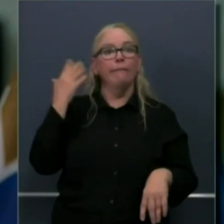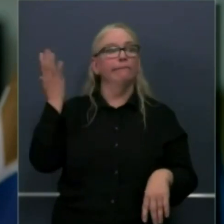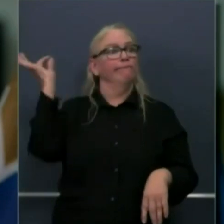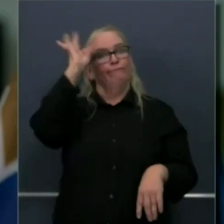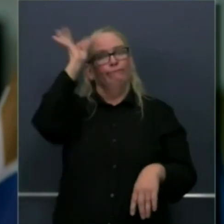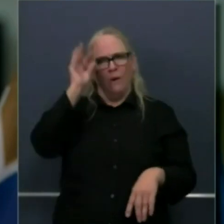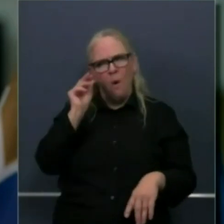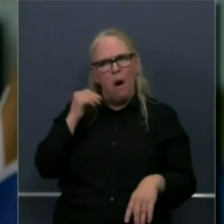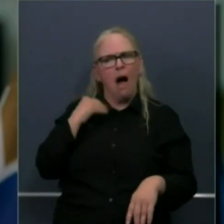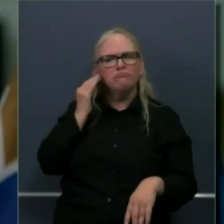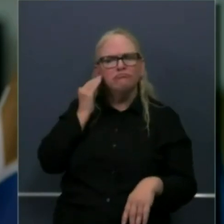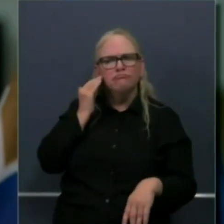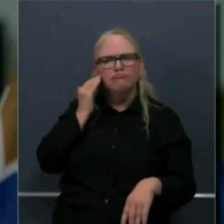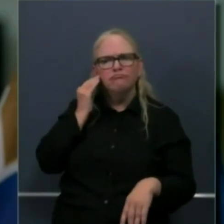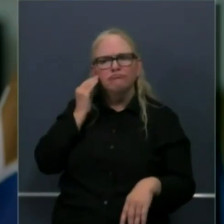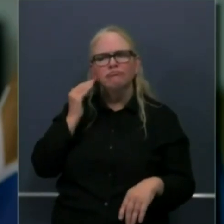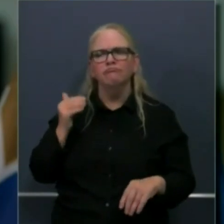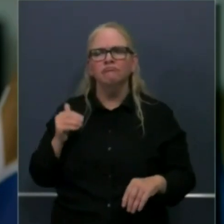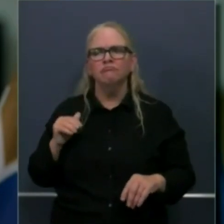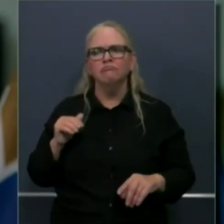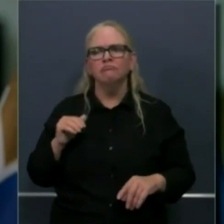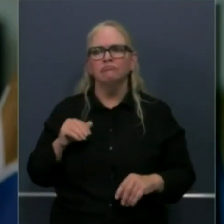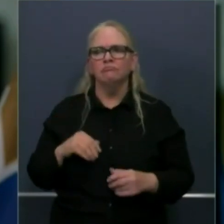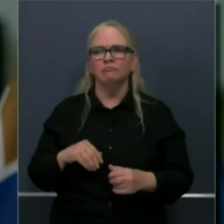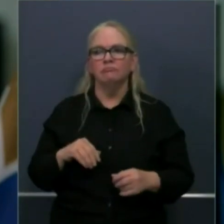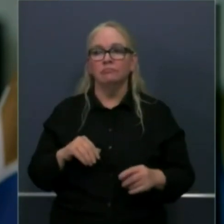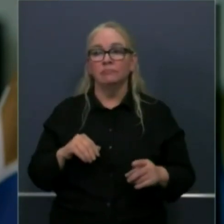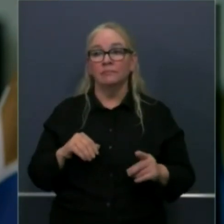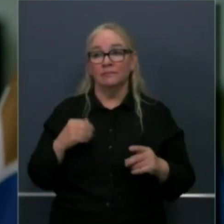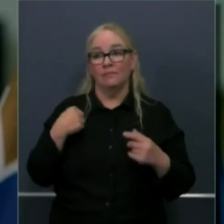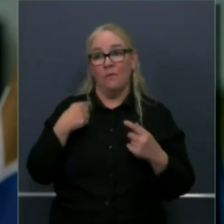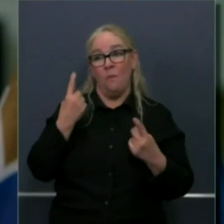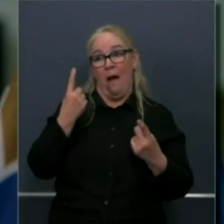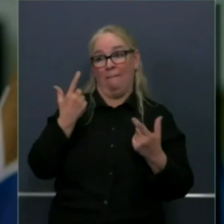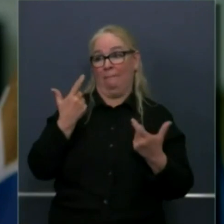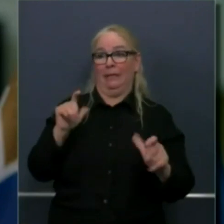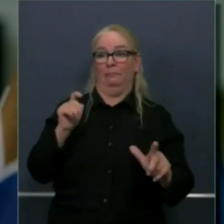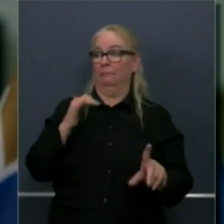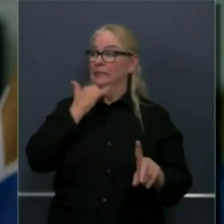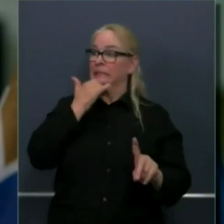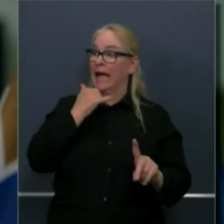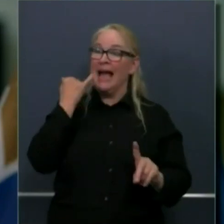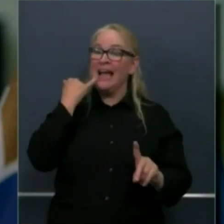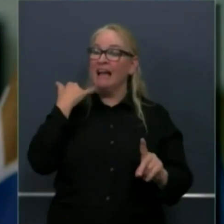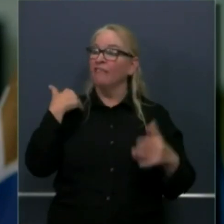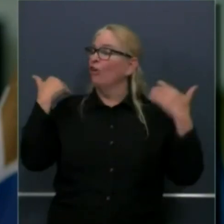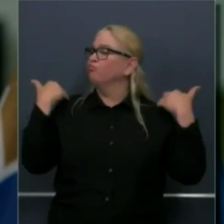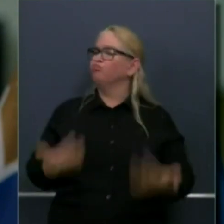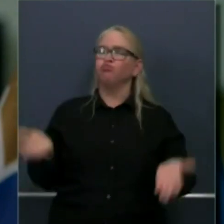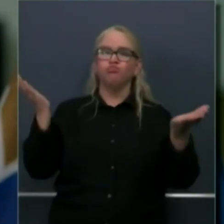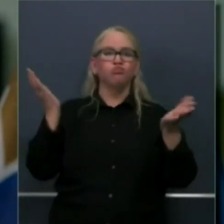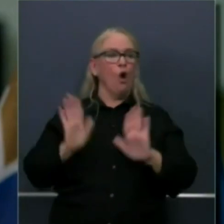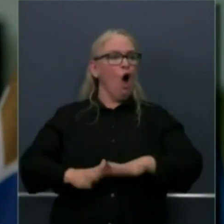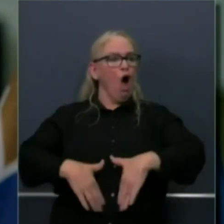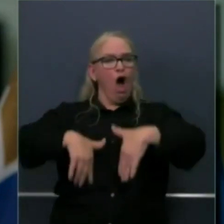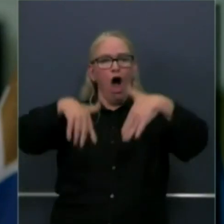the biggest mistakes we can make in this pandemic as we start to move in to a reopening phase is somehow over promise what it means.